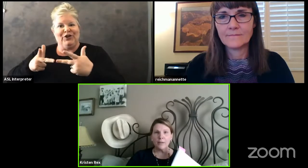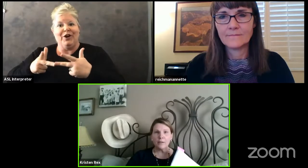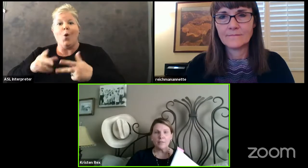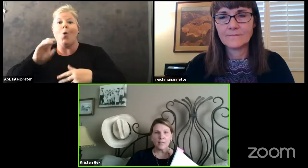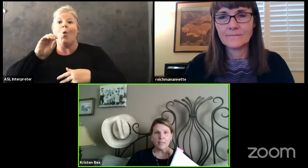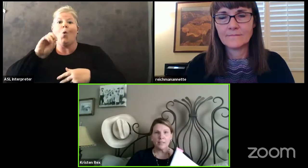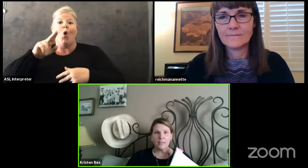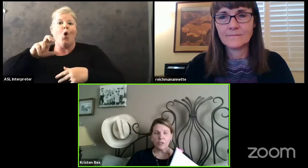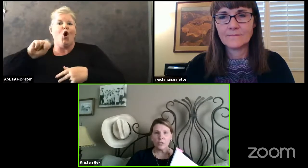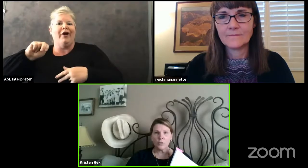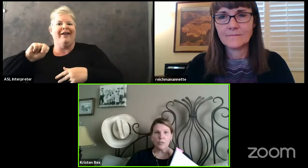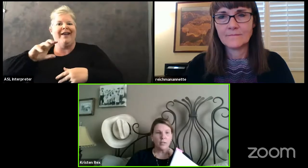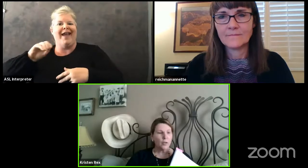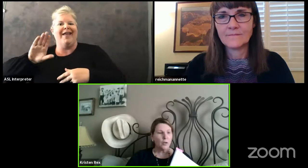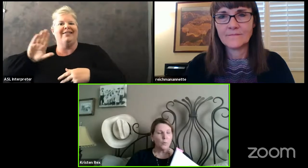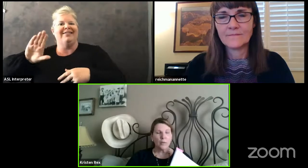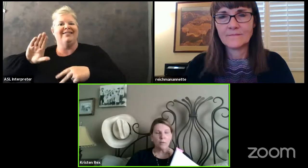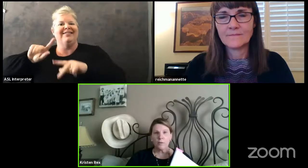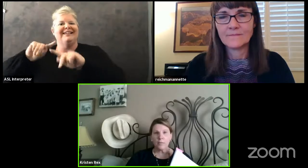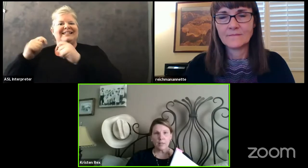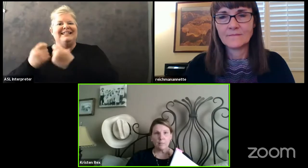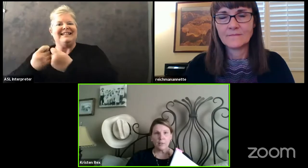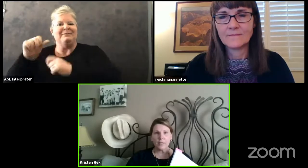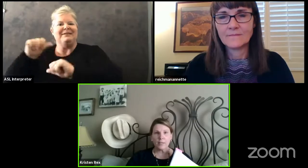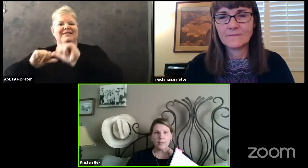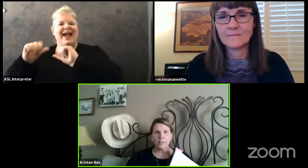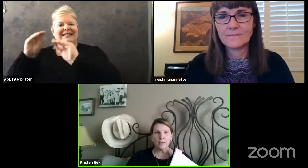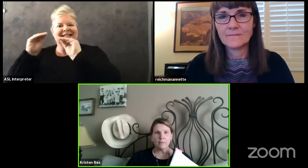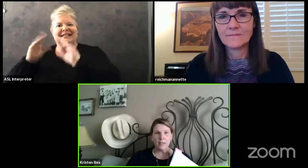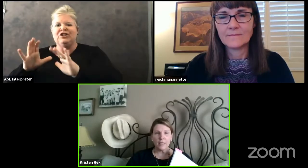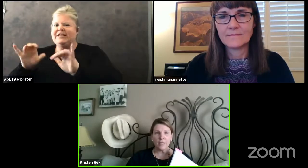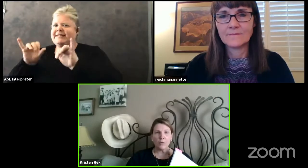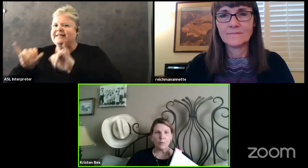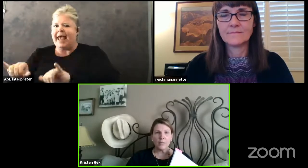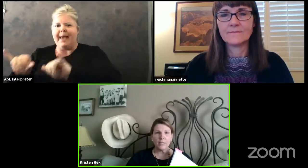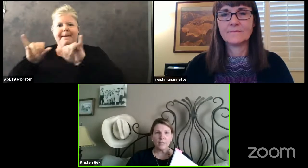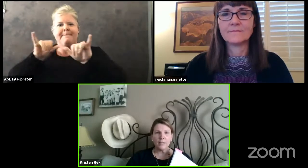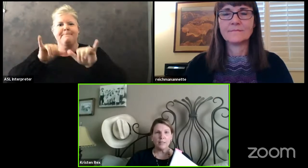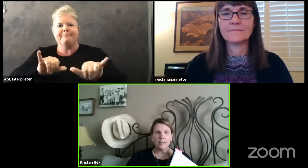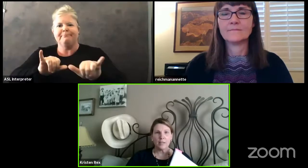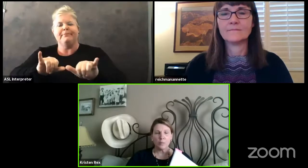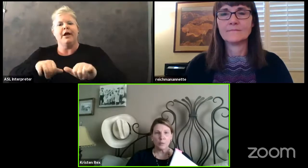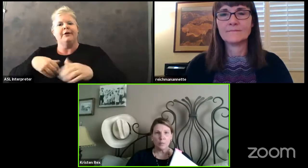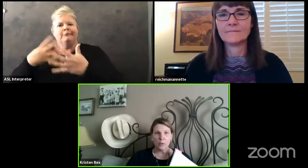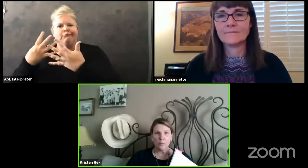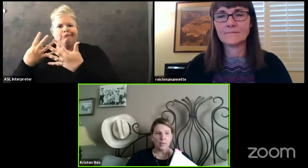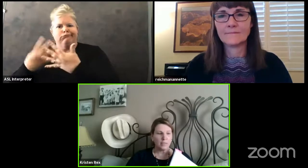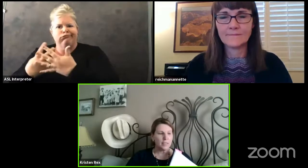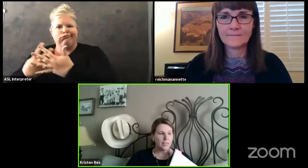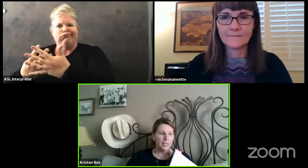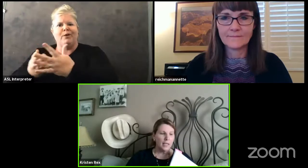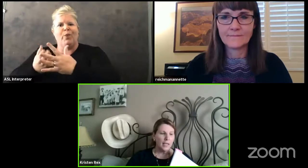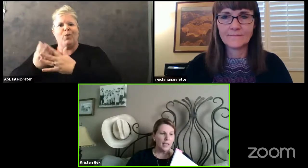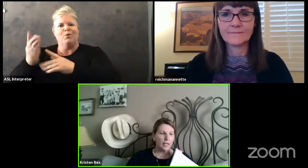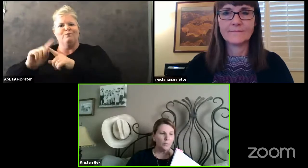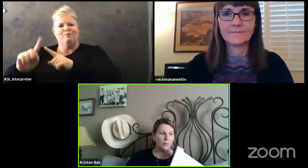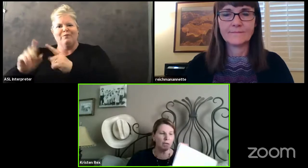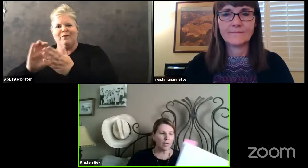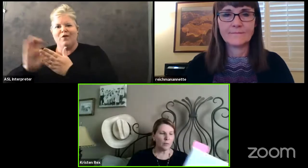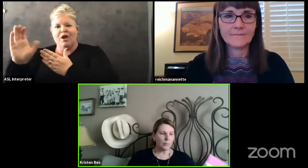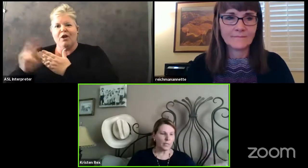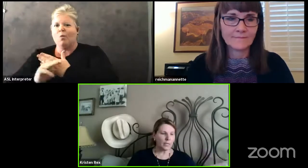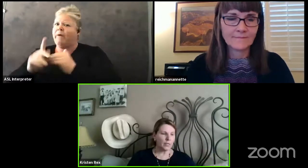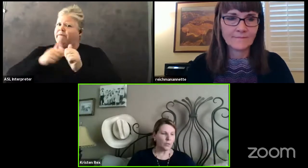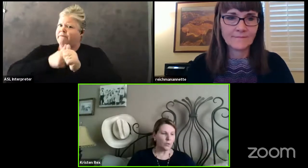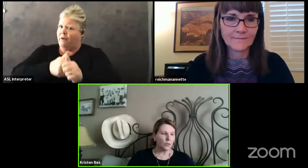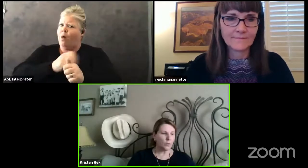team of science teachers went through the same process and vetting that we did as per board policy and we